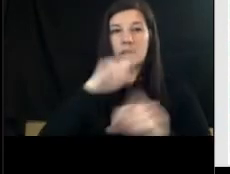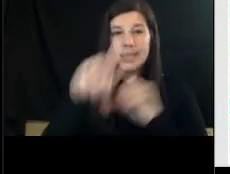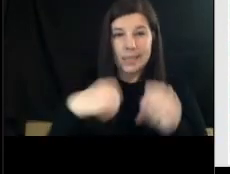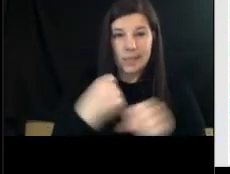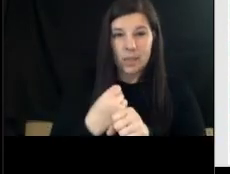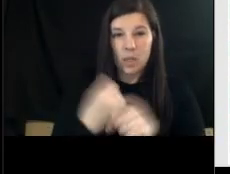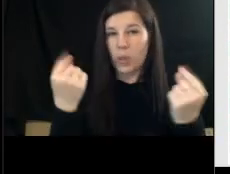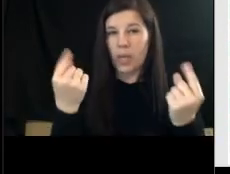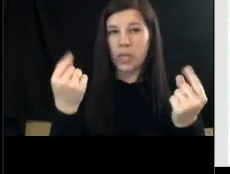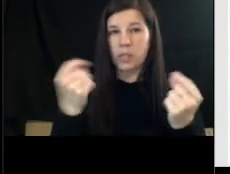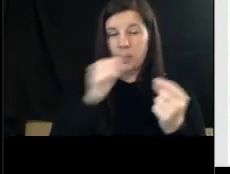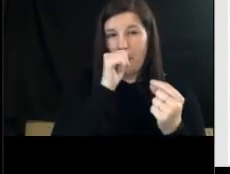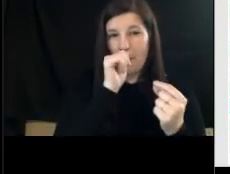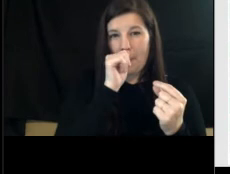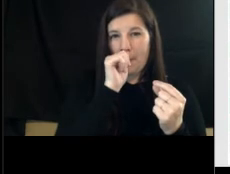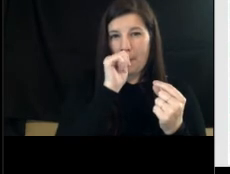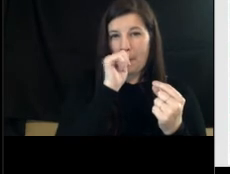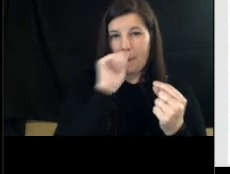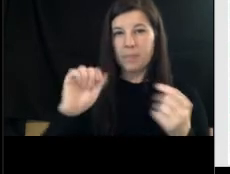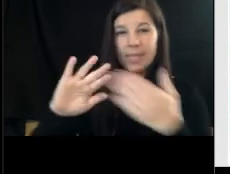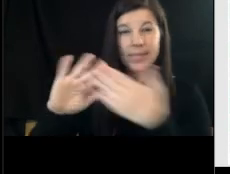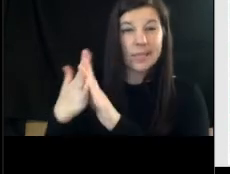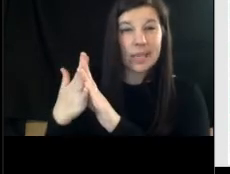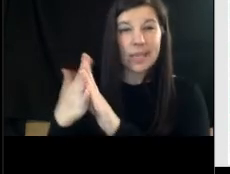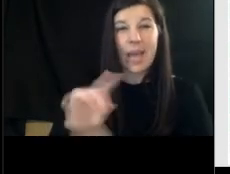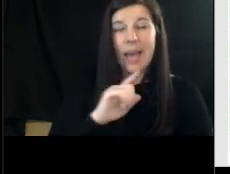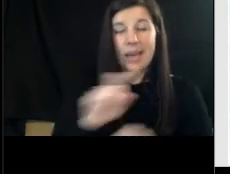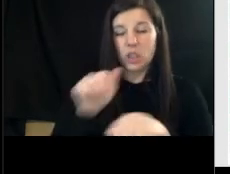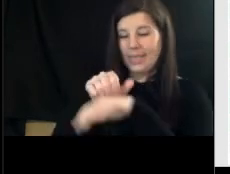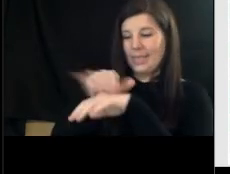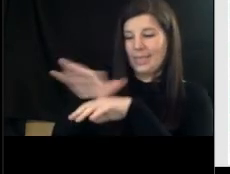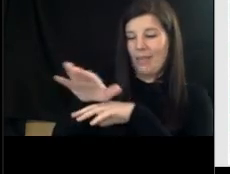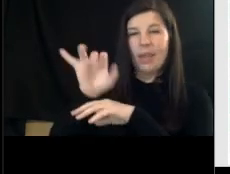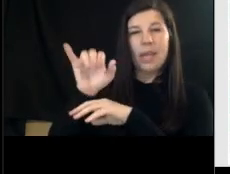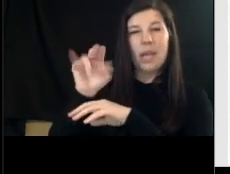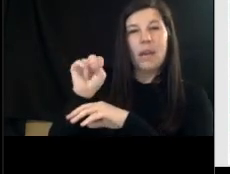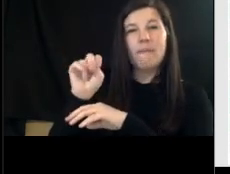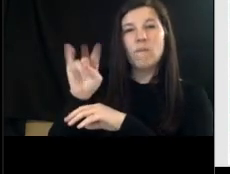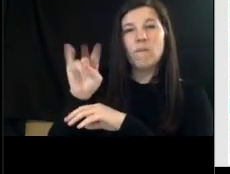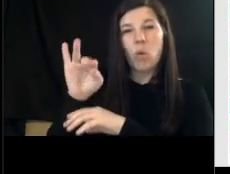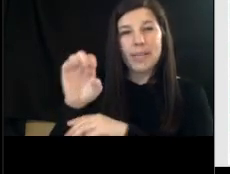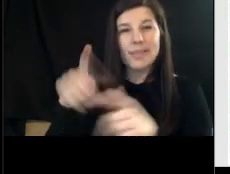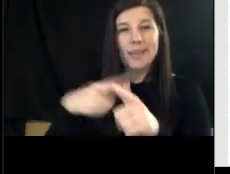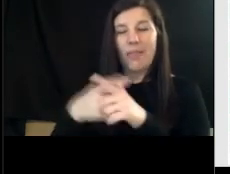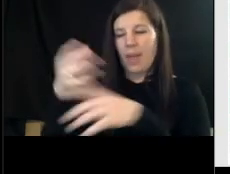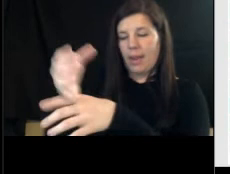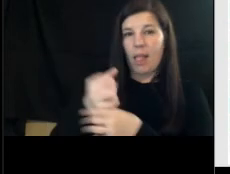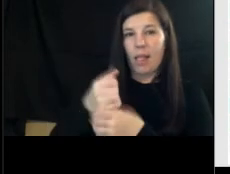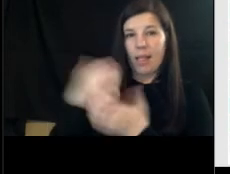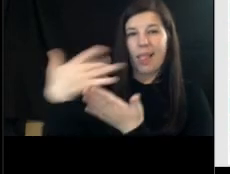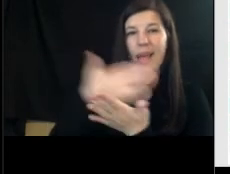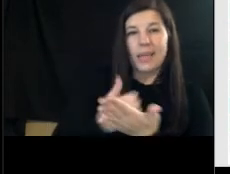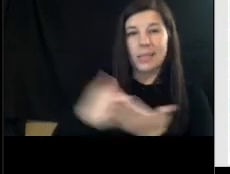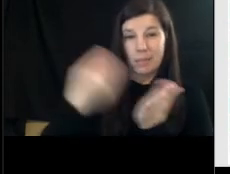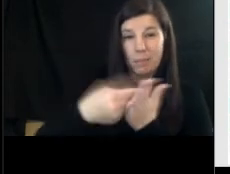is they uh the city is the one that actually sent out the invoices then collected the funds this year